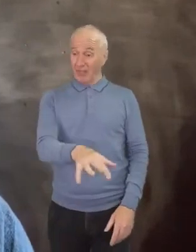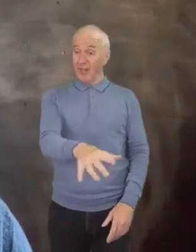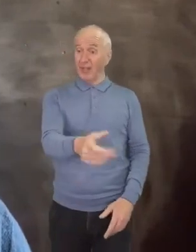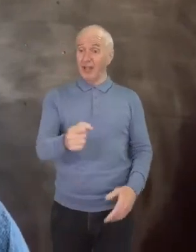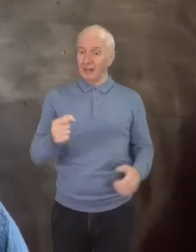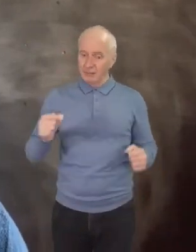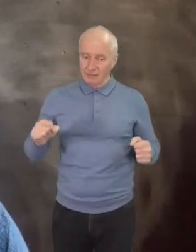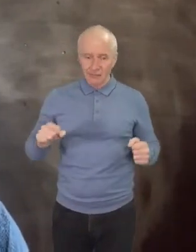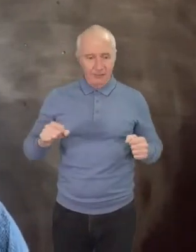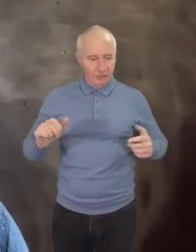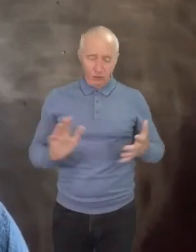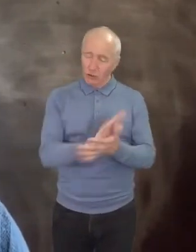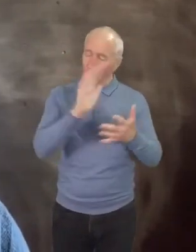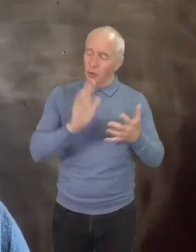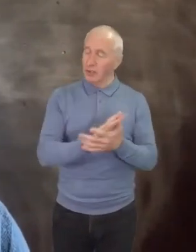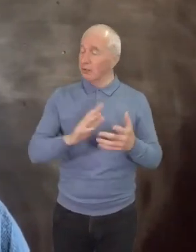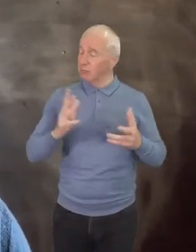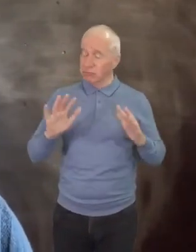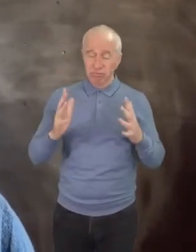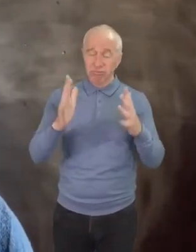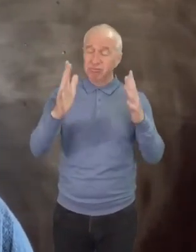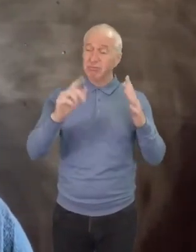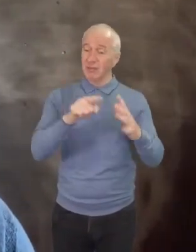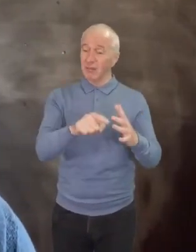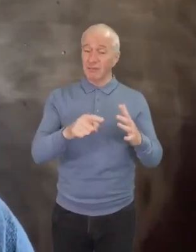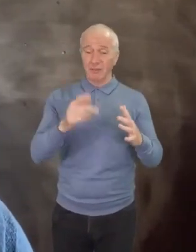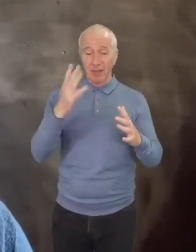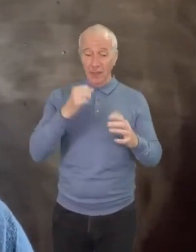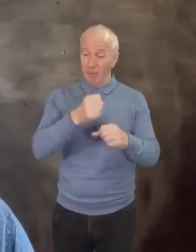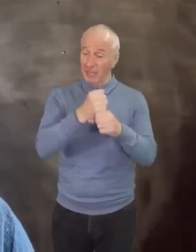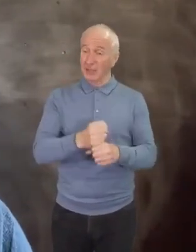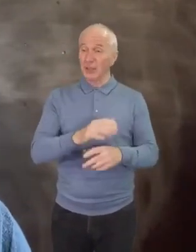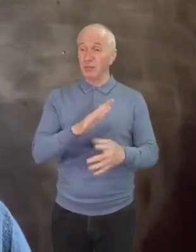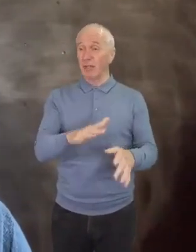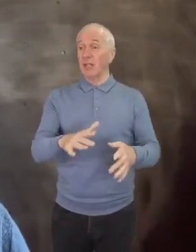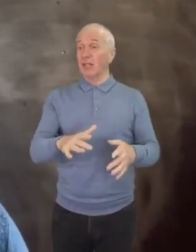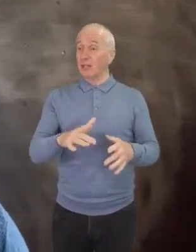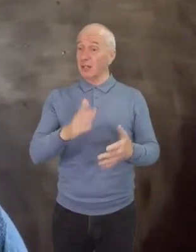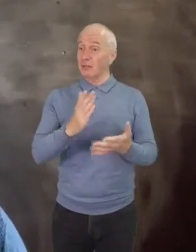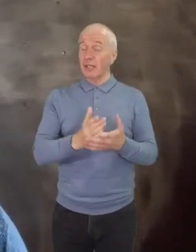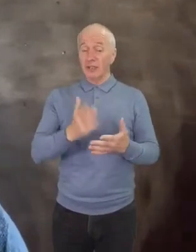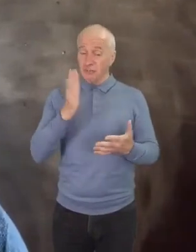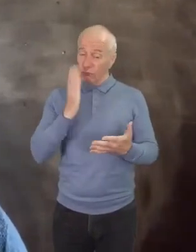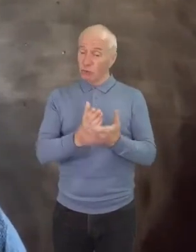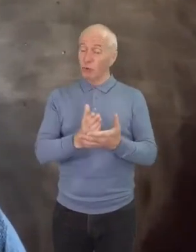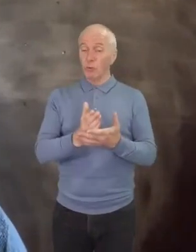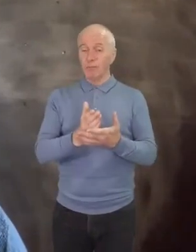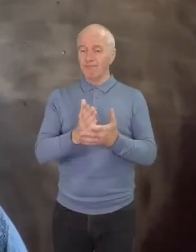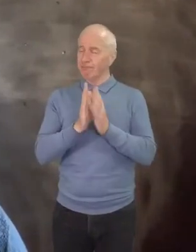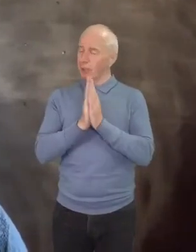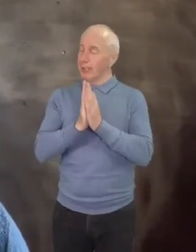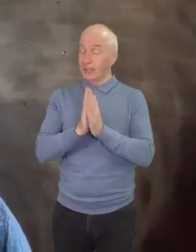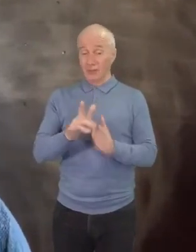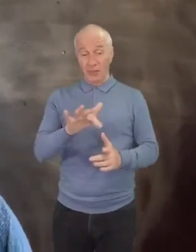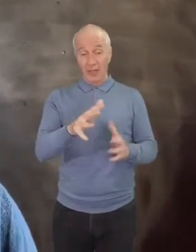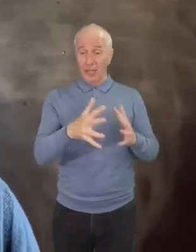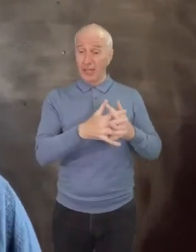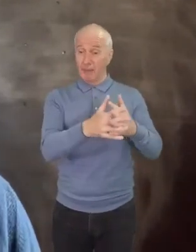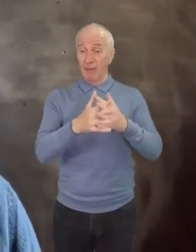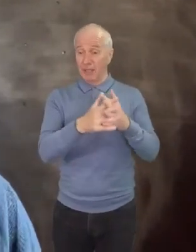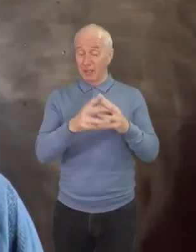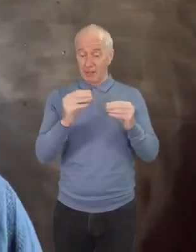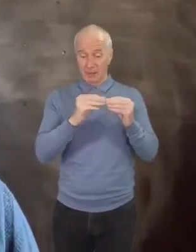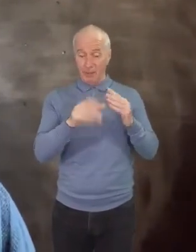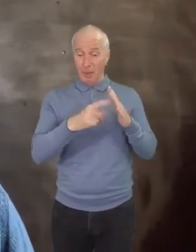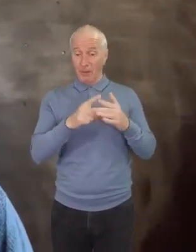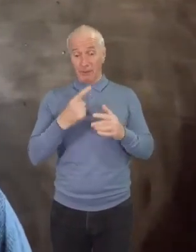the seriousness of the black church to be the only experience of true religion in America, as he described it. In contrast